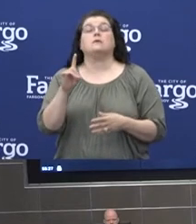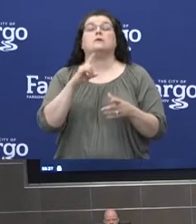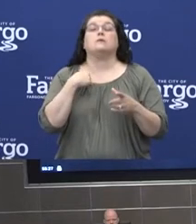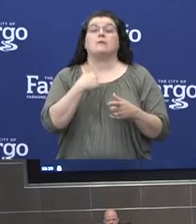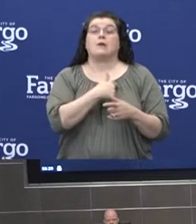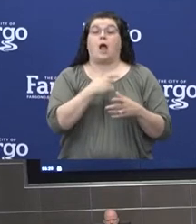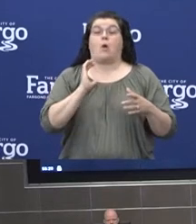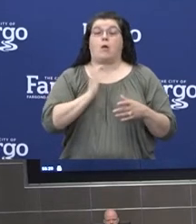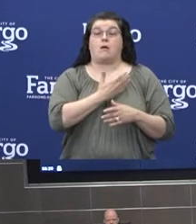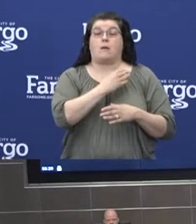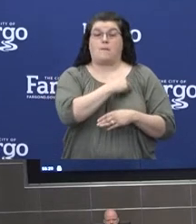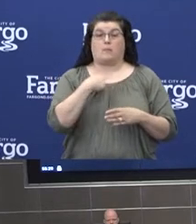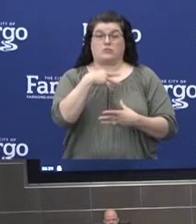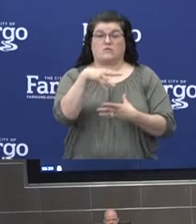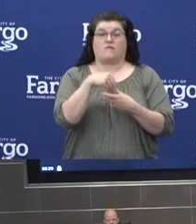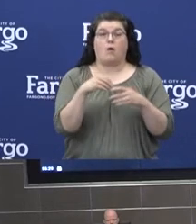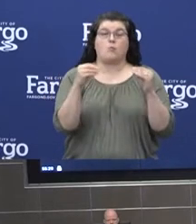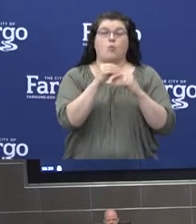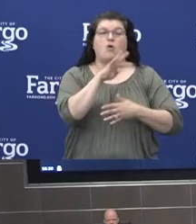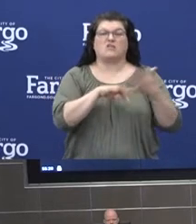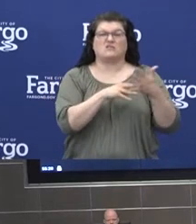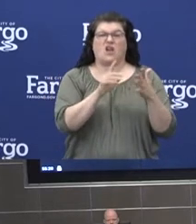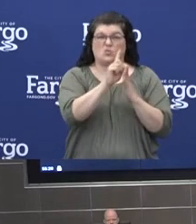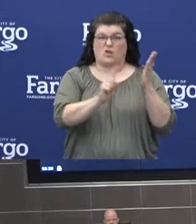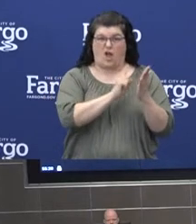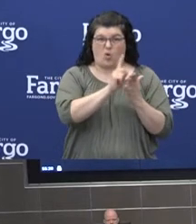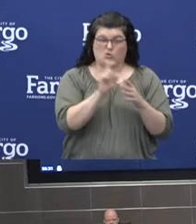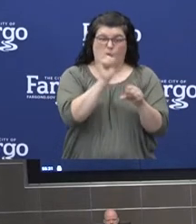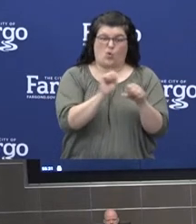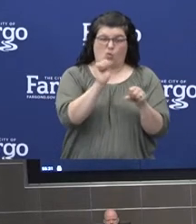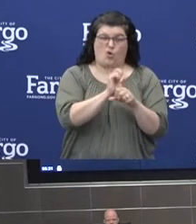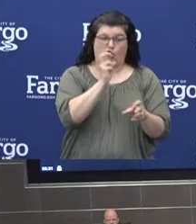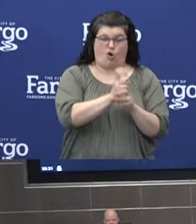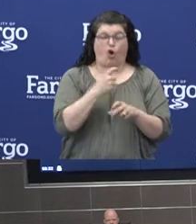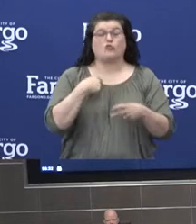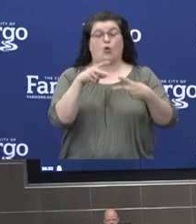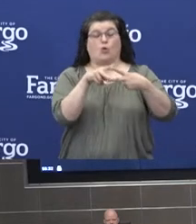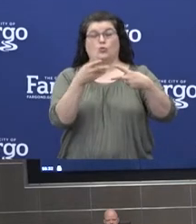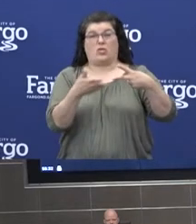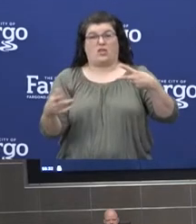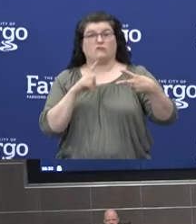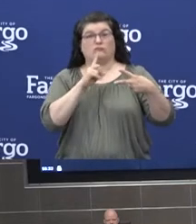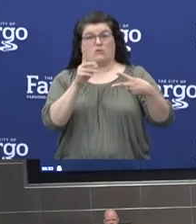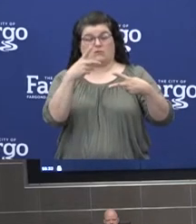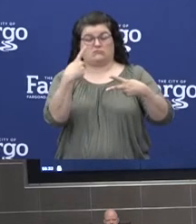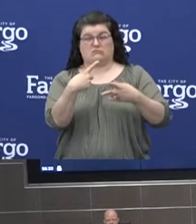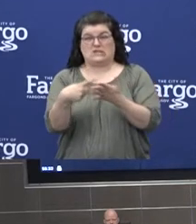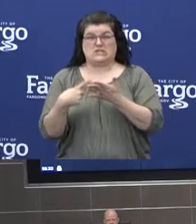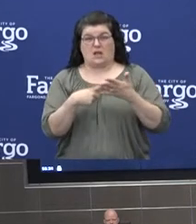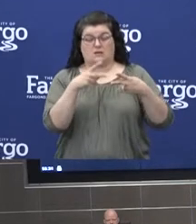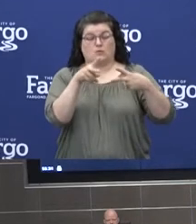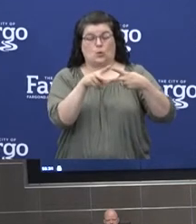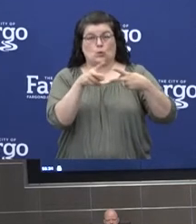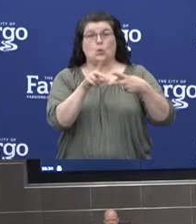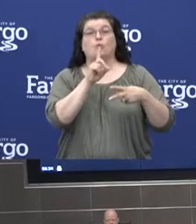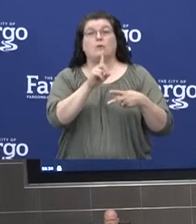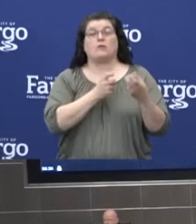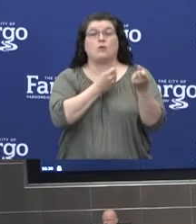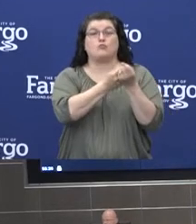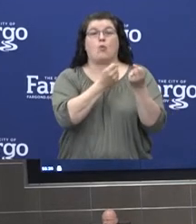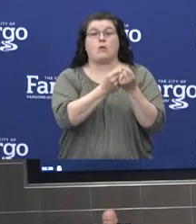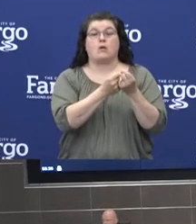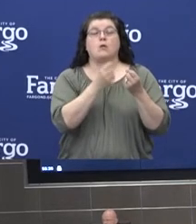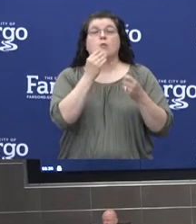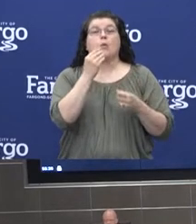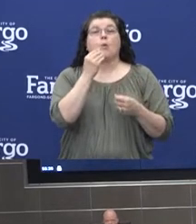and routine hours. I would like to take a moment to highlight just two of those activities. Our harm reduction staff are currently supporting the homeless housing